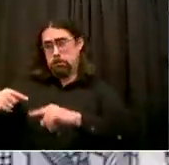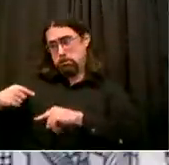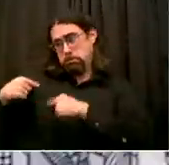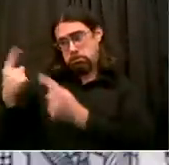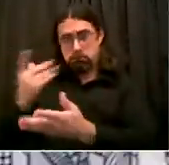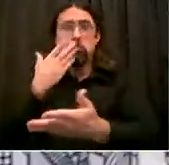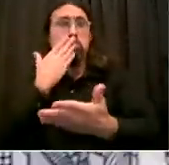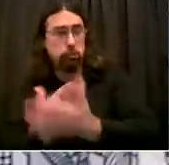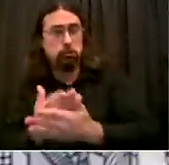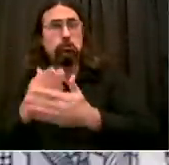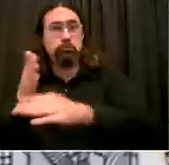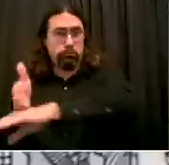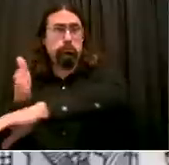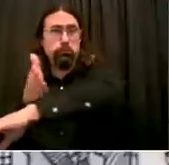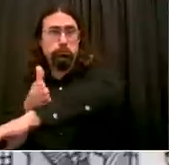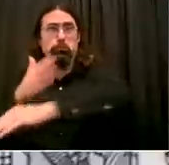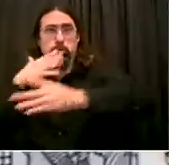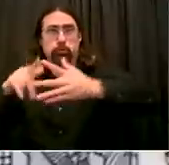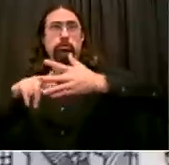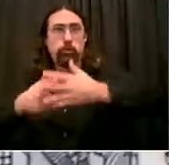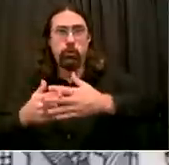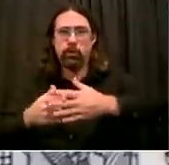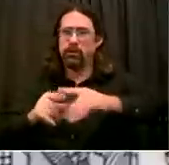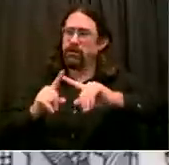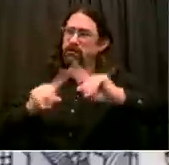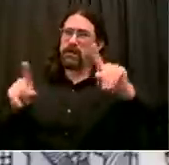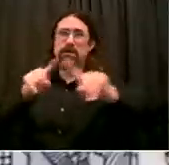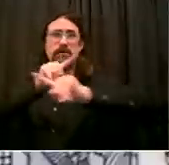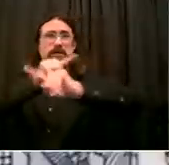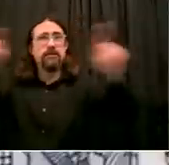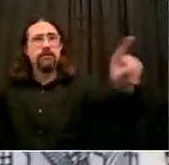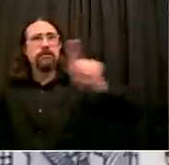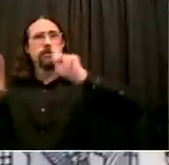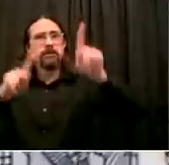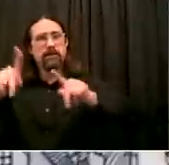week, we'll have a better picture of what next week will look like. Go ahead.